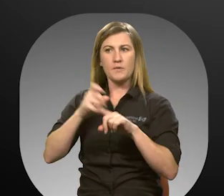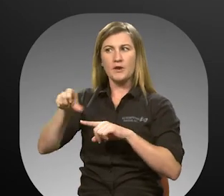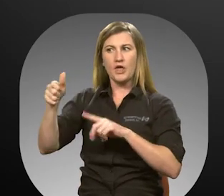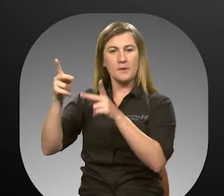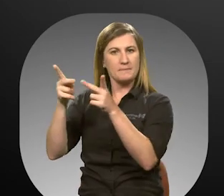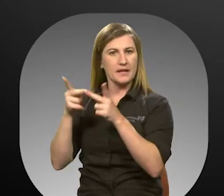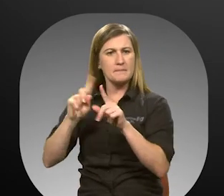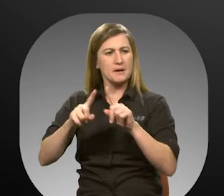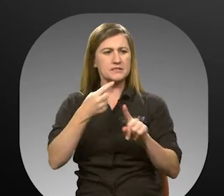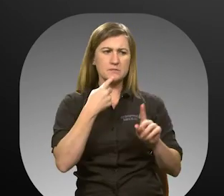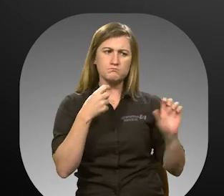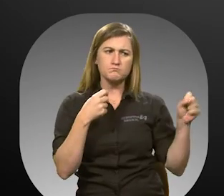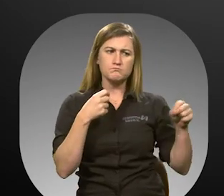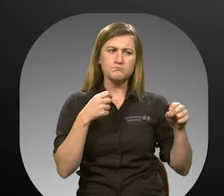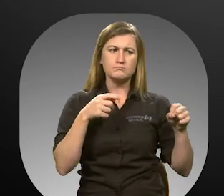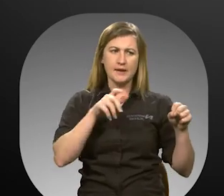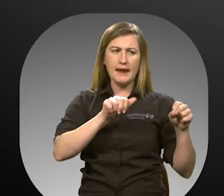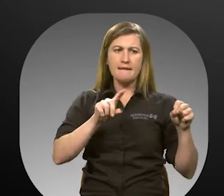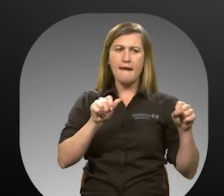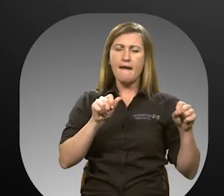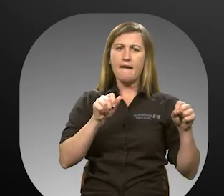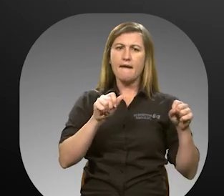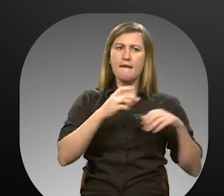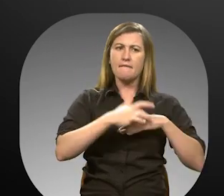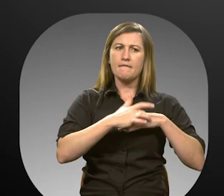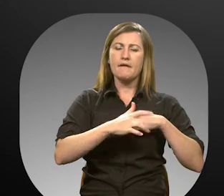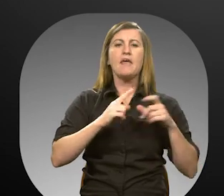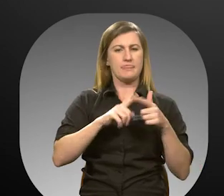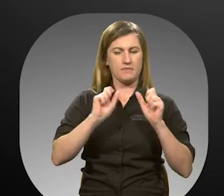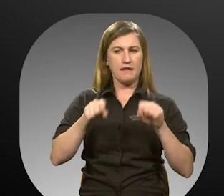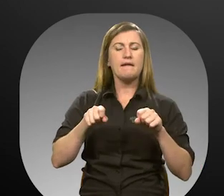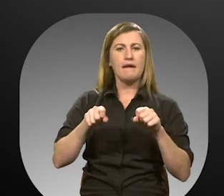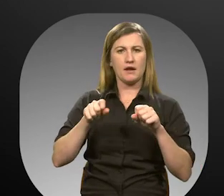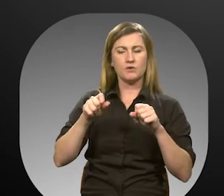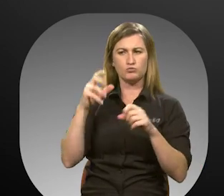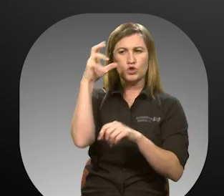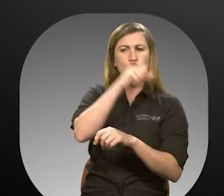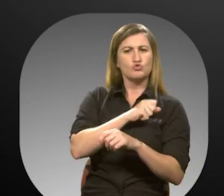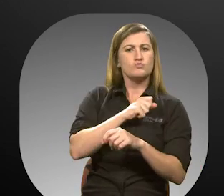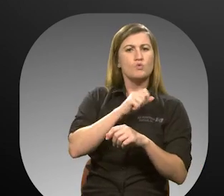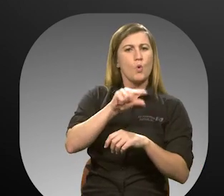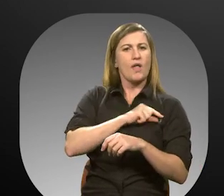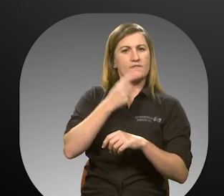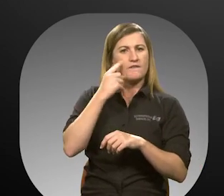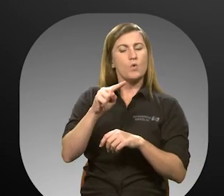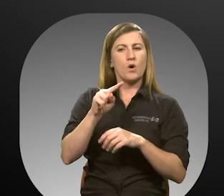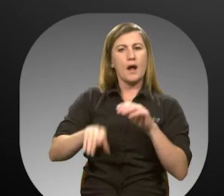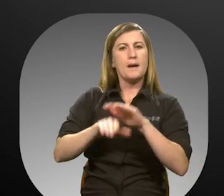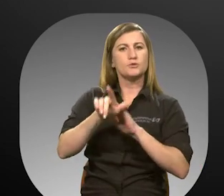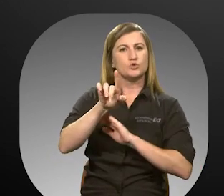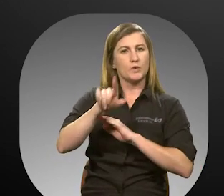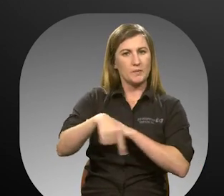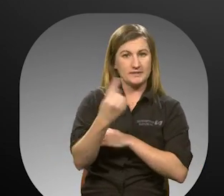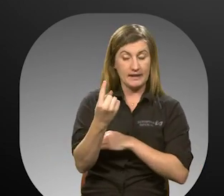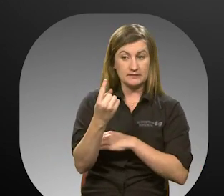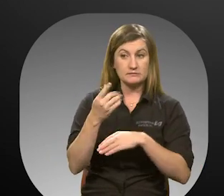but claim that they are ADA paratransit eligible, they are entitled to presumptive eligibility for up to 21 days. If